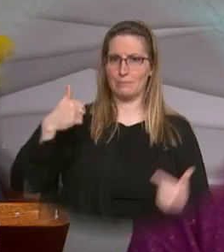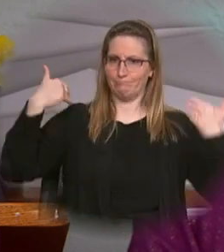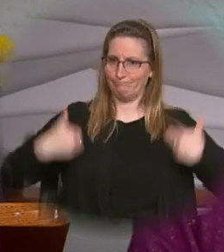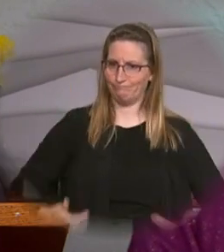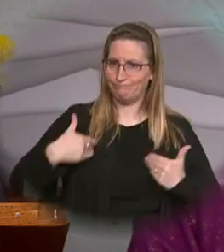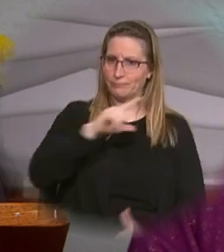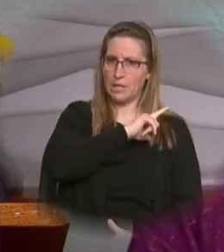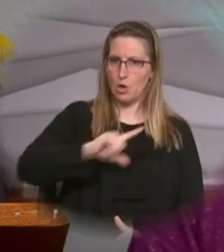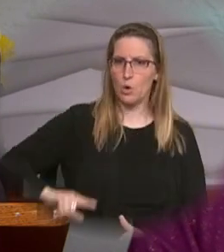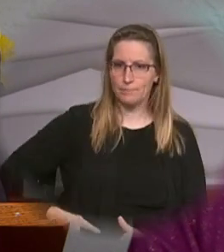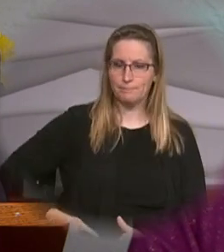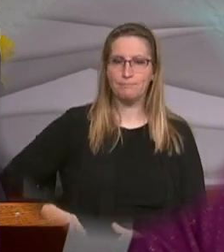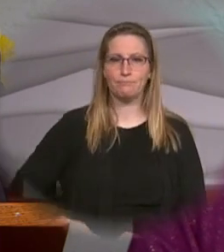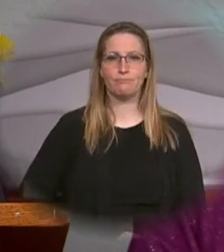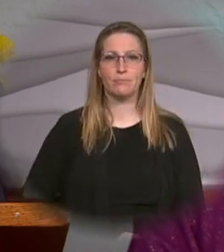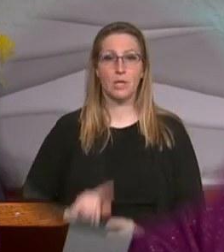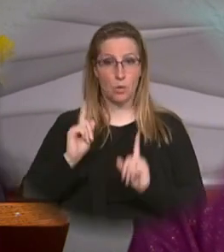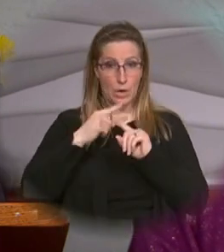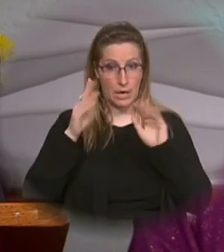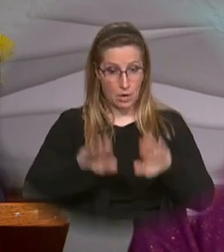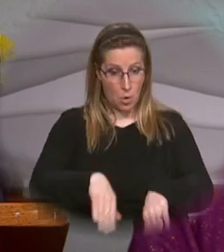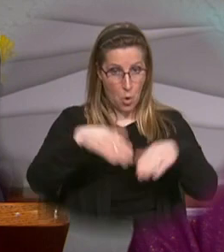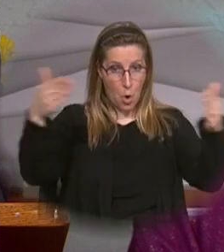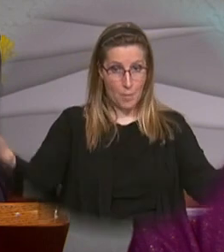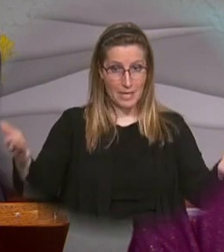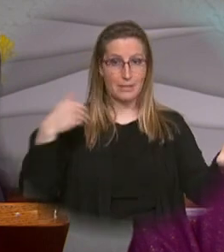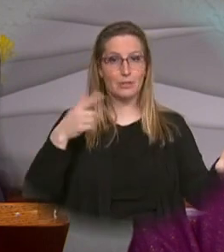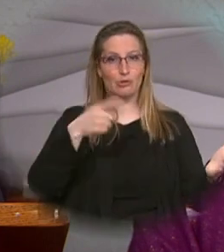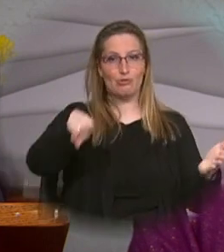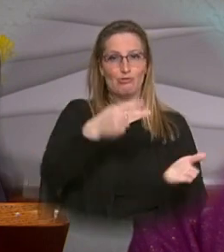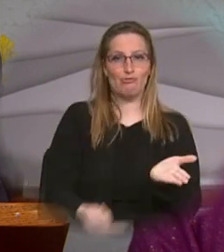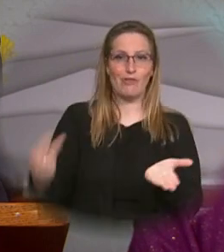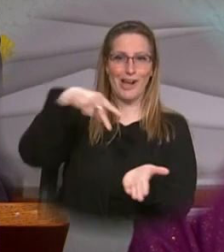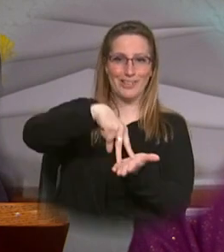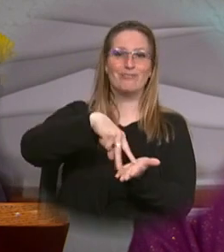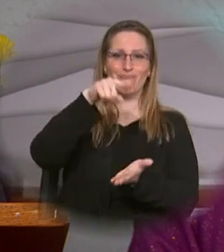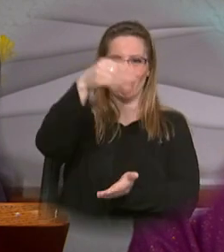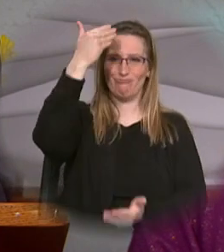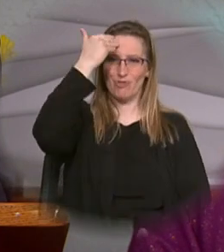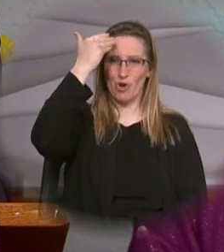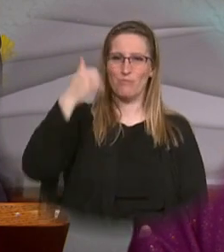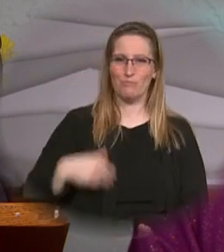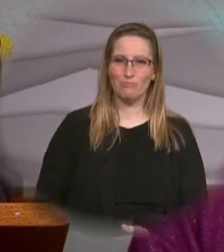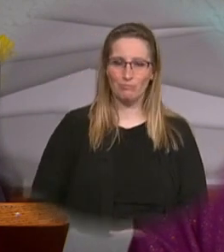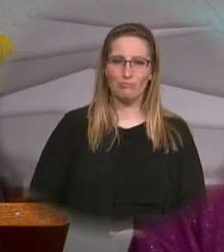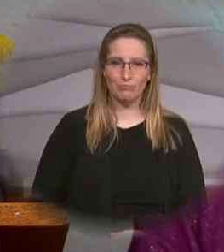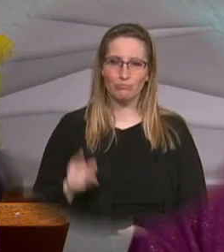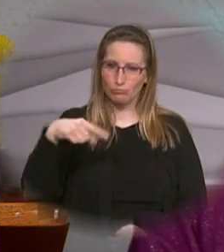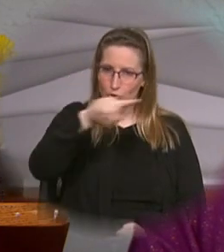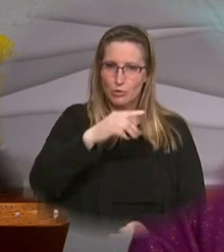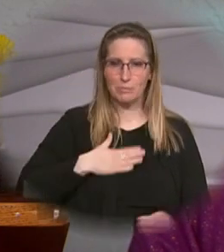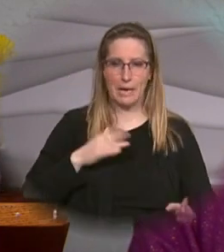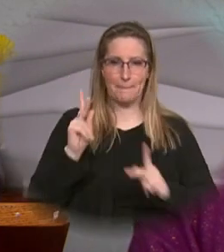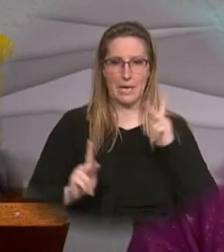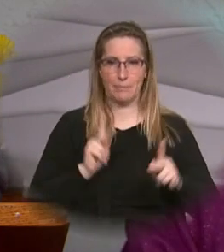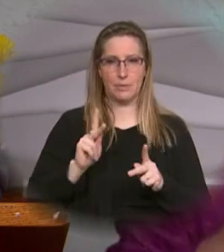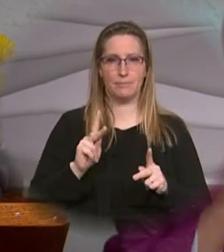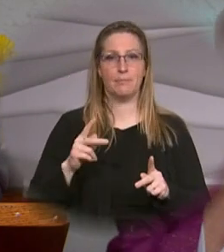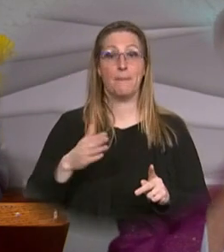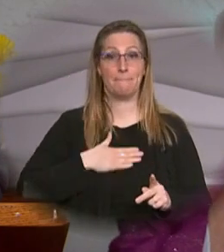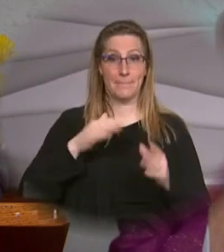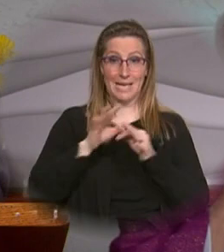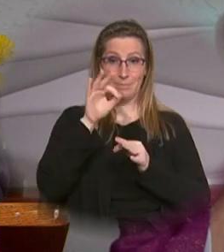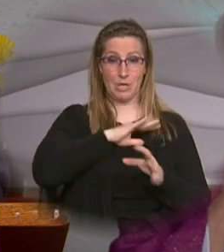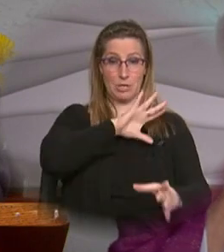am the Lord when I open your graves and have you rise from them oh my people I will put my